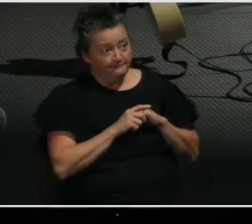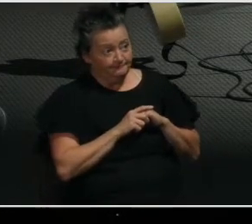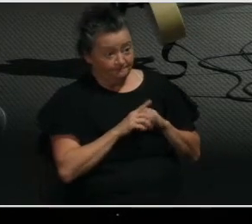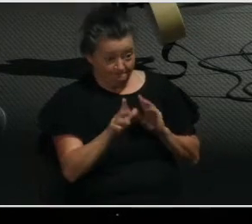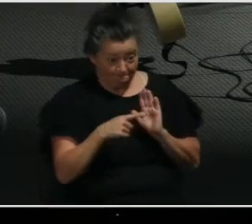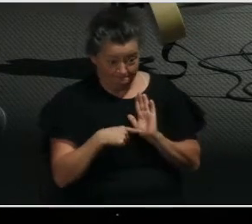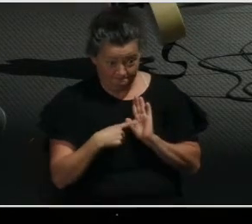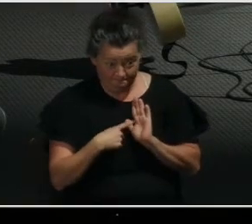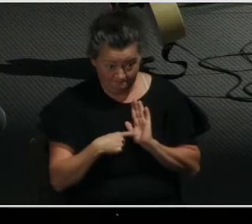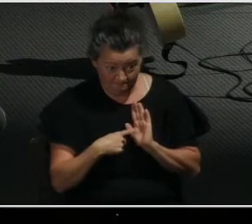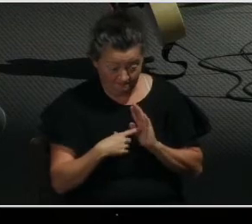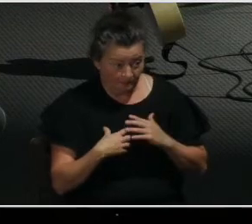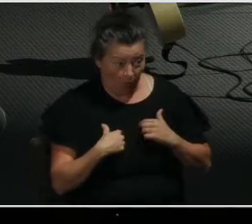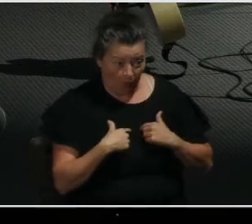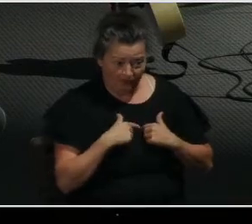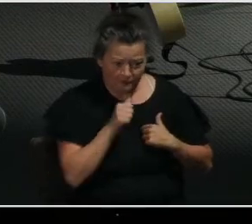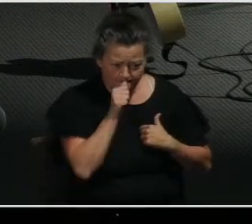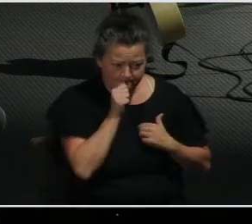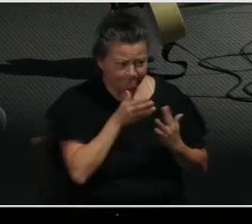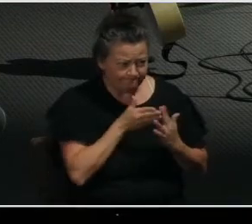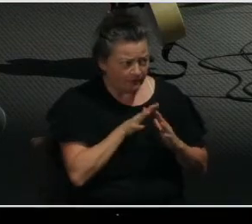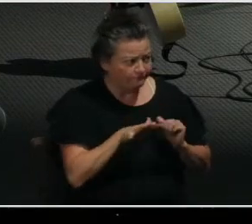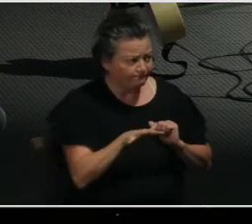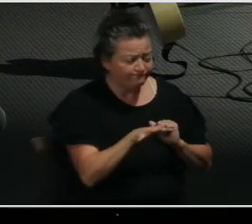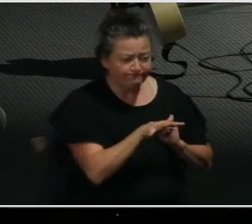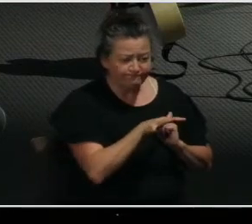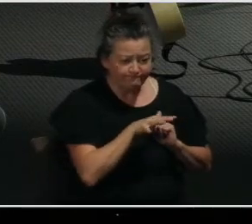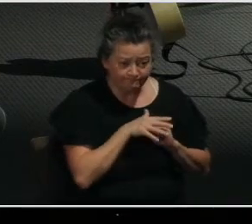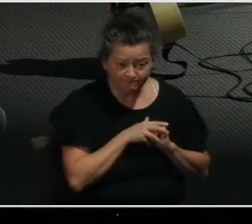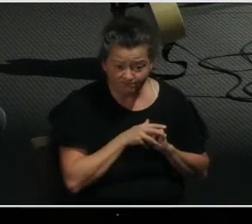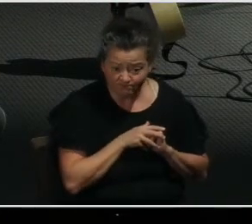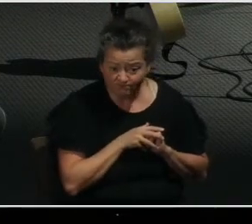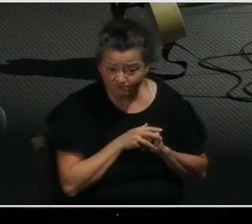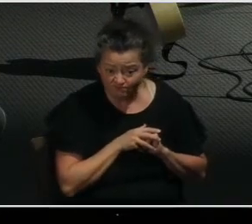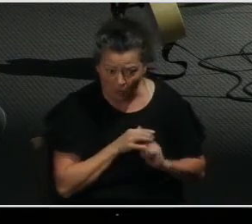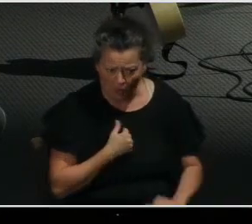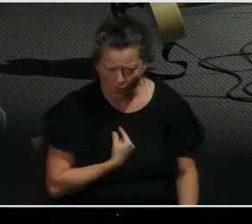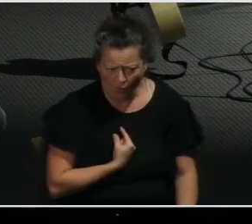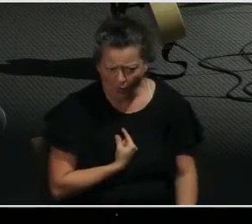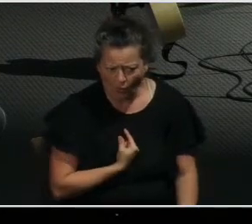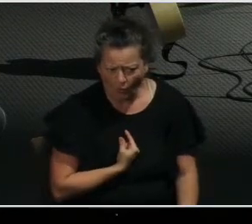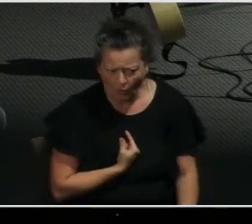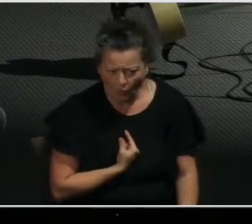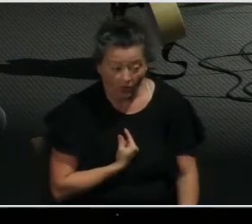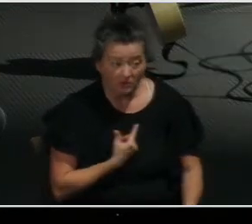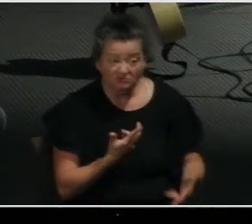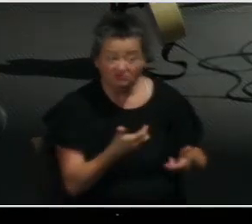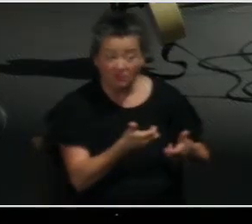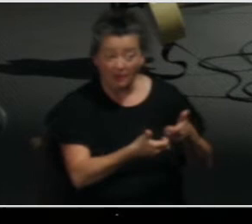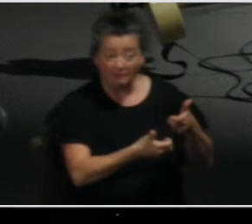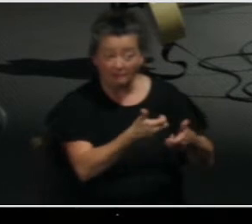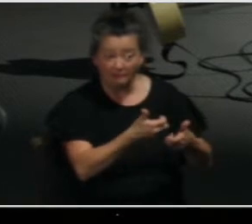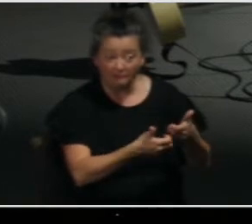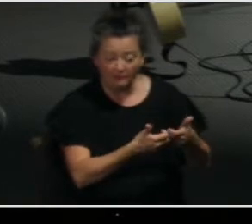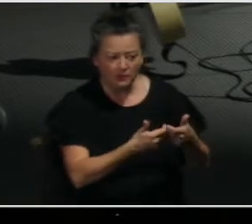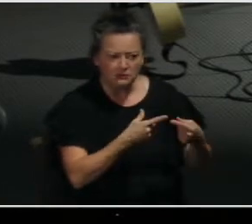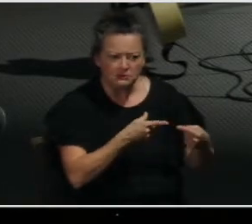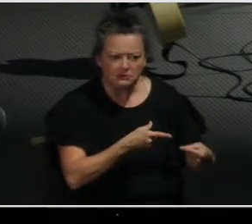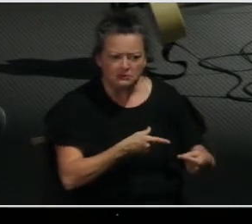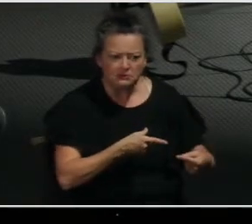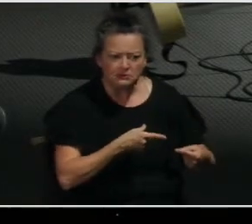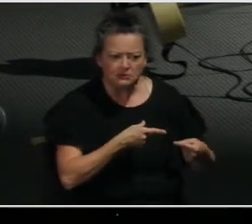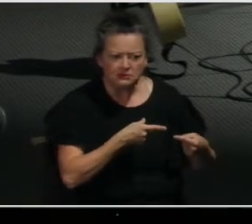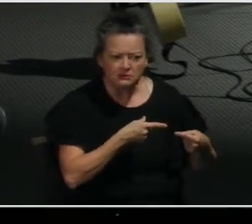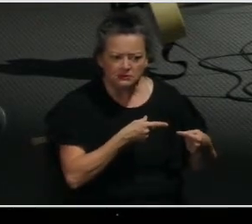Endurance describes the ability to bear up or keep going under difficult circumstances. And patience involves